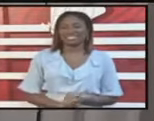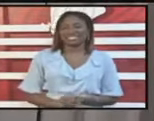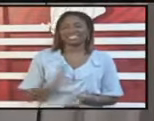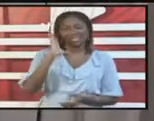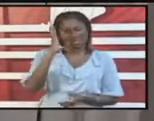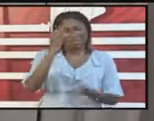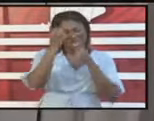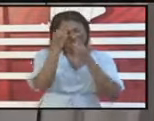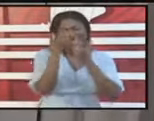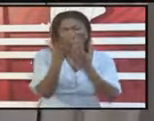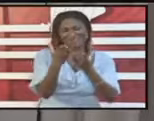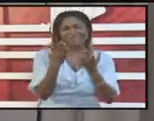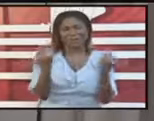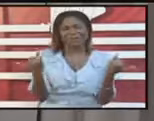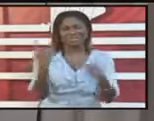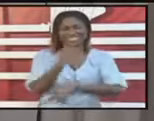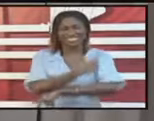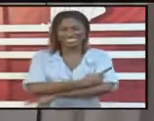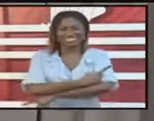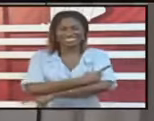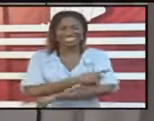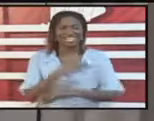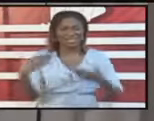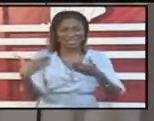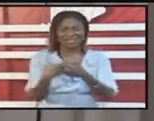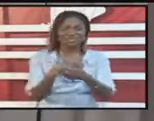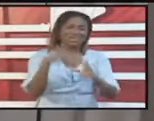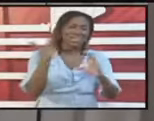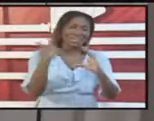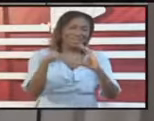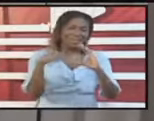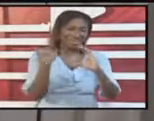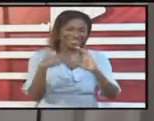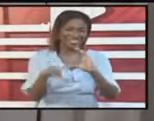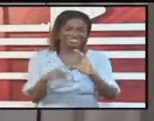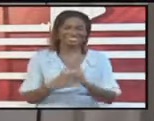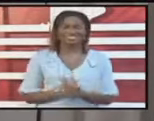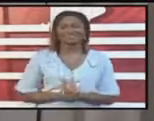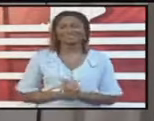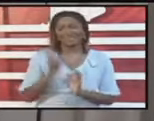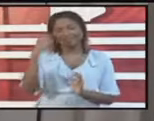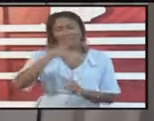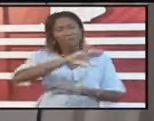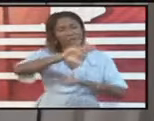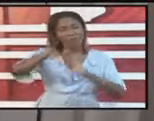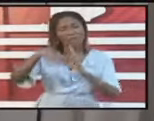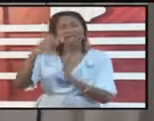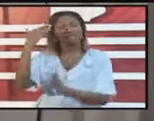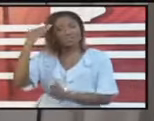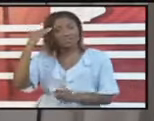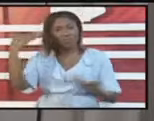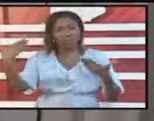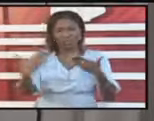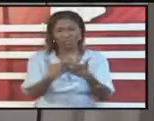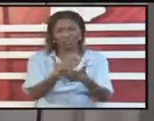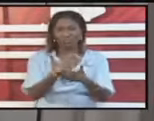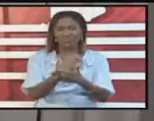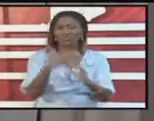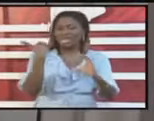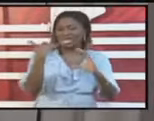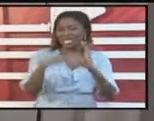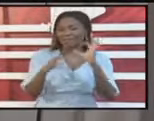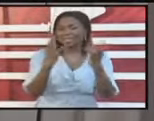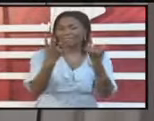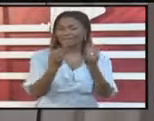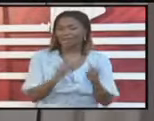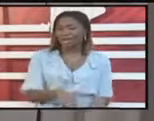on today clarifying this email and just so everyone knows this is the email when you want to depart Trinidad and Tobago. When everyone